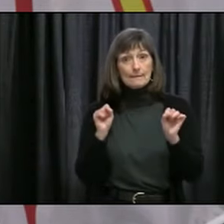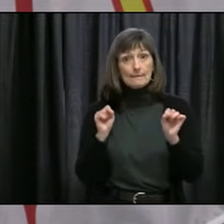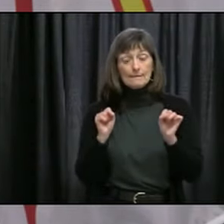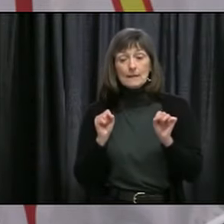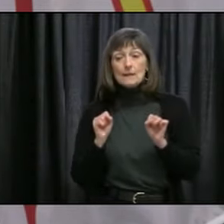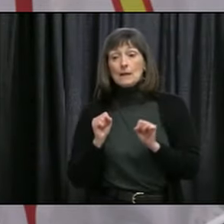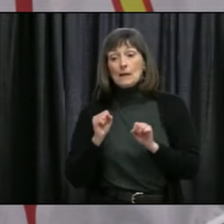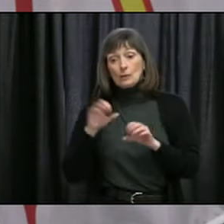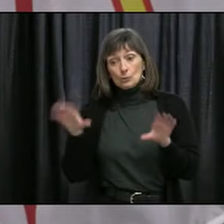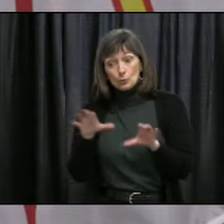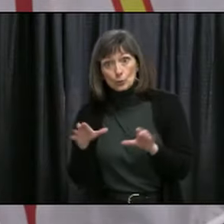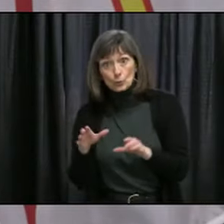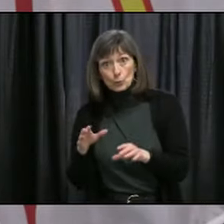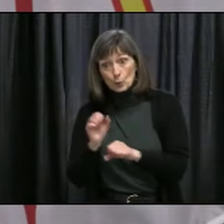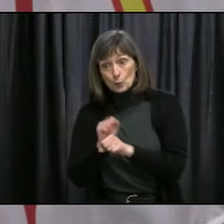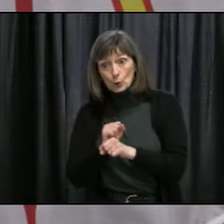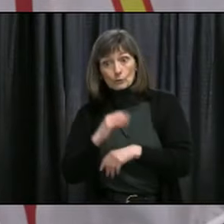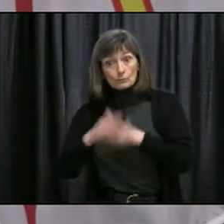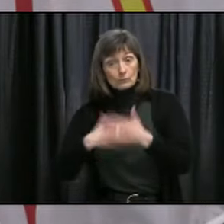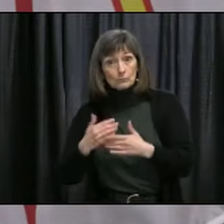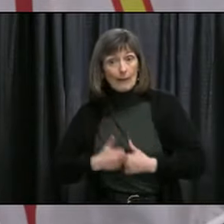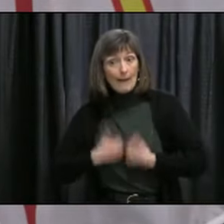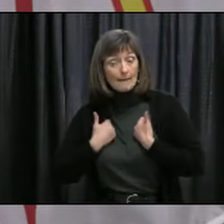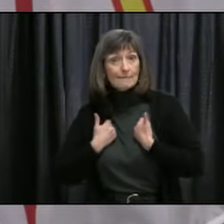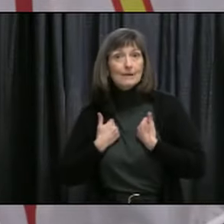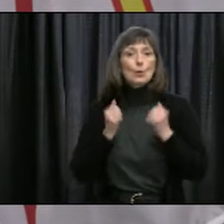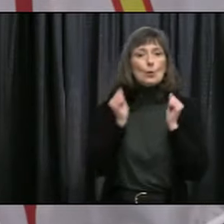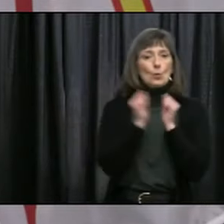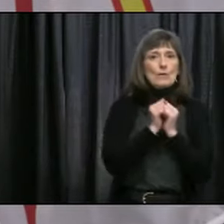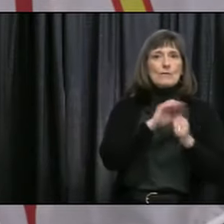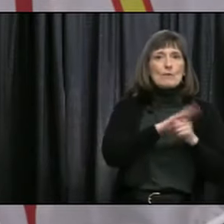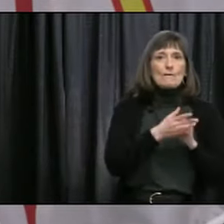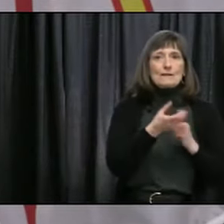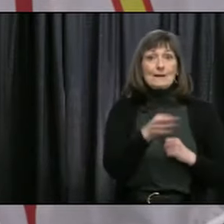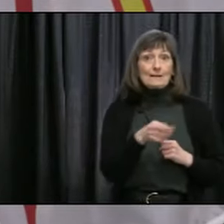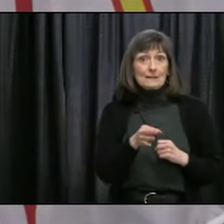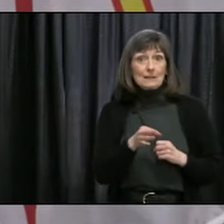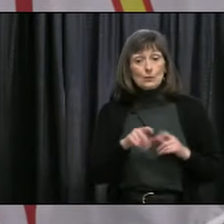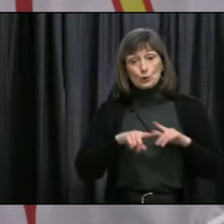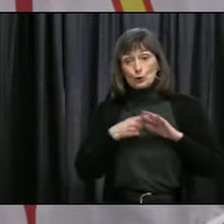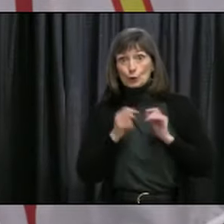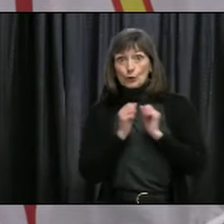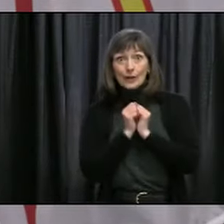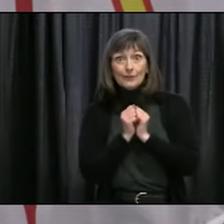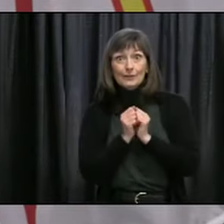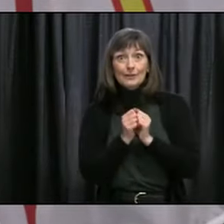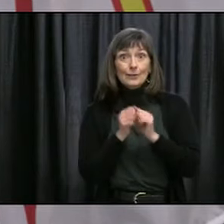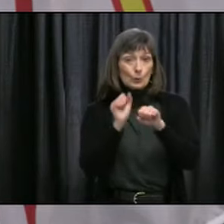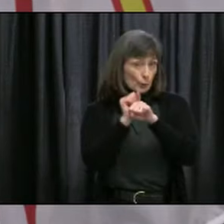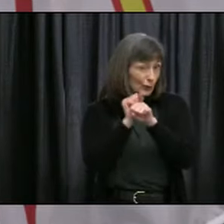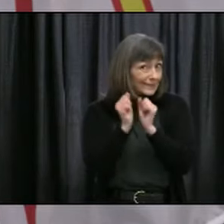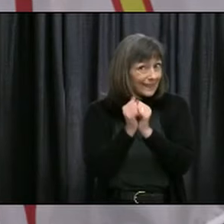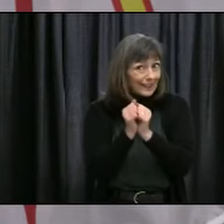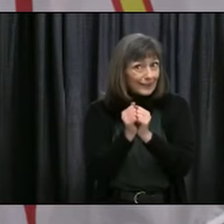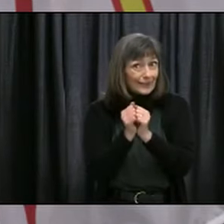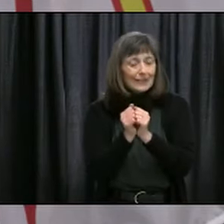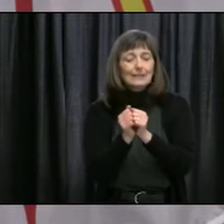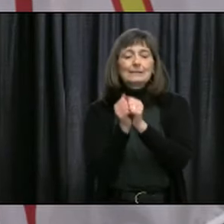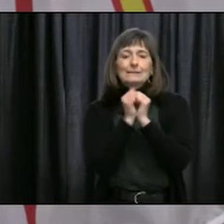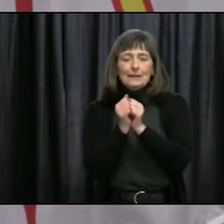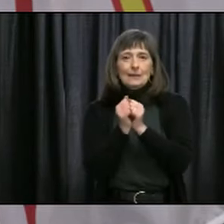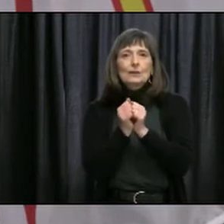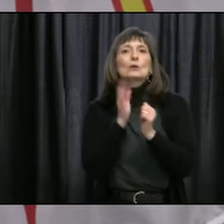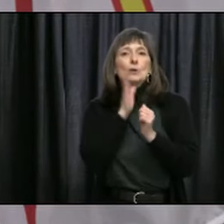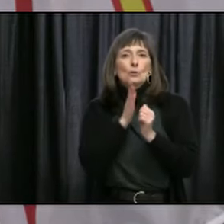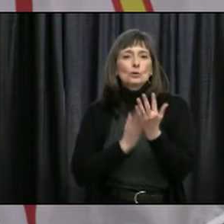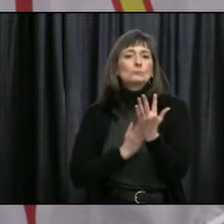COVID-19 in it. We started out together. We are still working together, and together we will